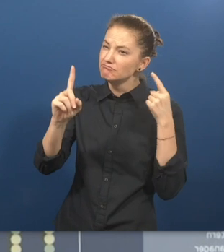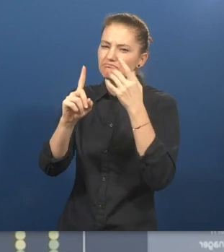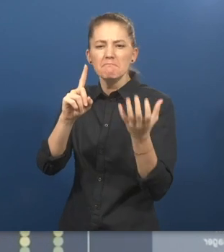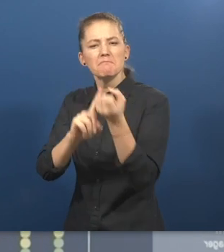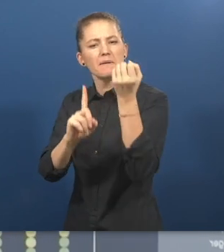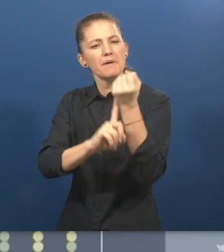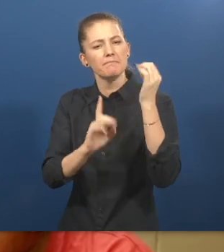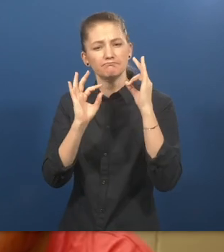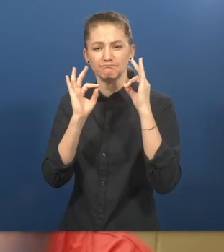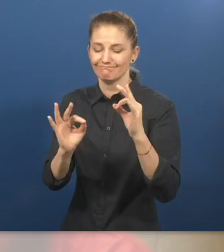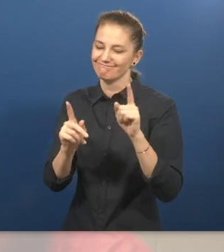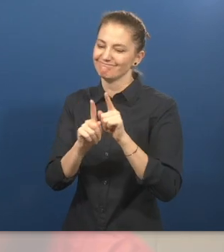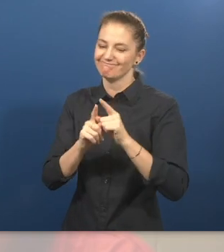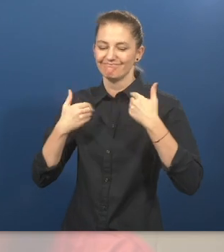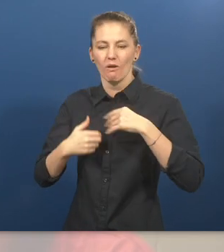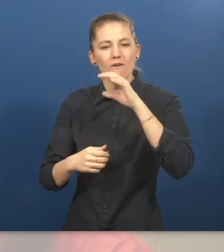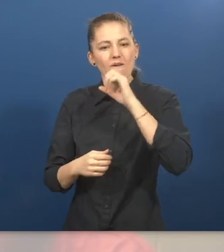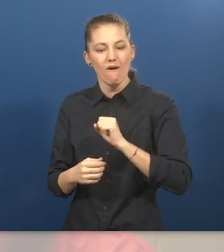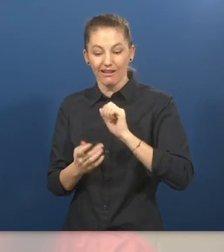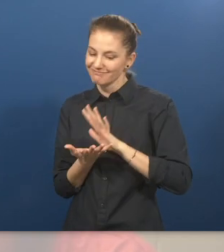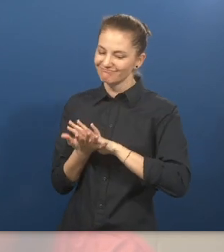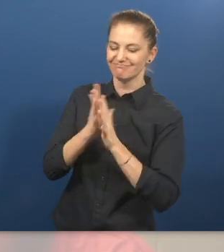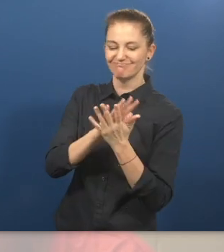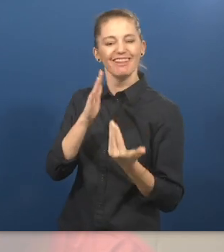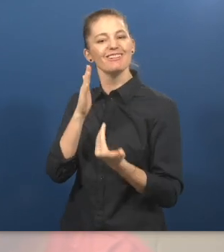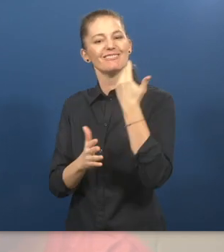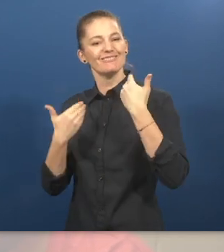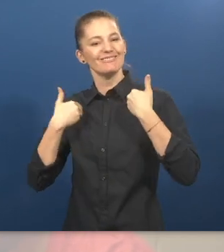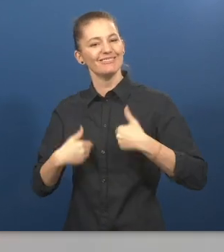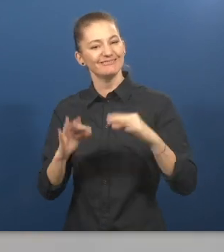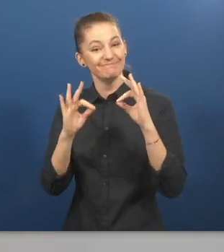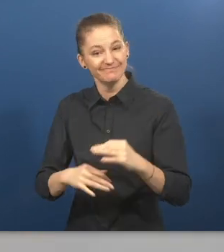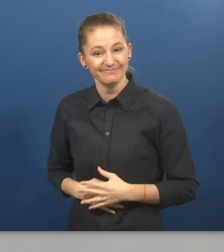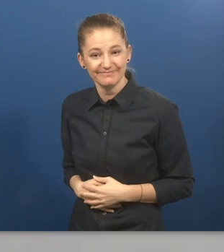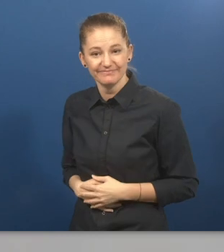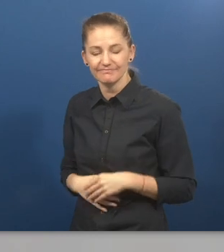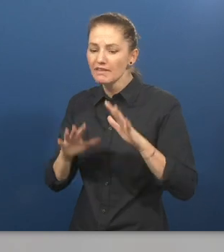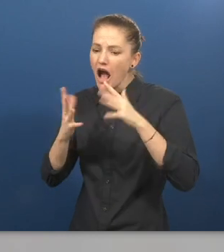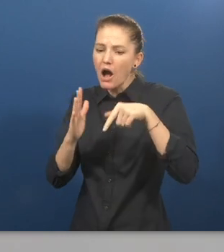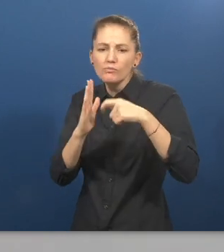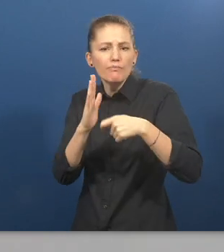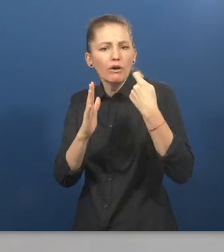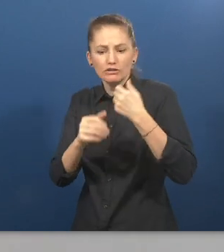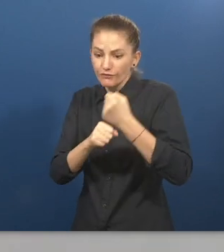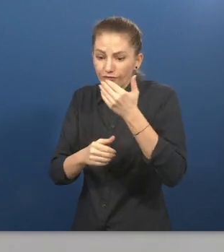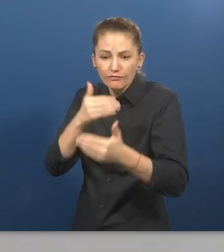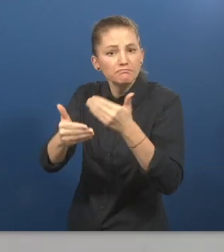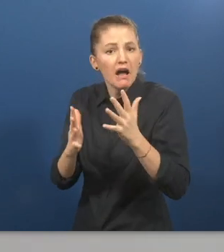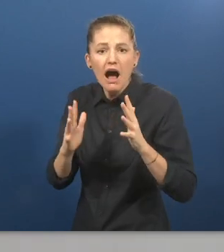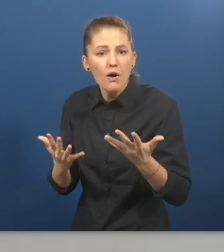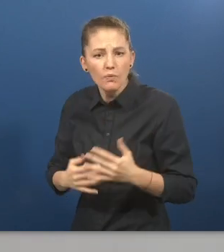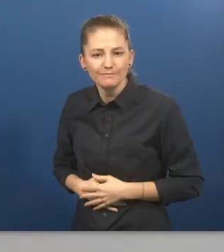the new me. How does TCPID Graduate Internship Program work? Michael Schaufflin.